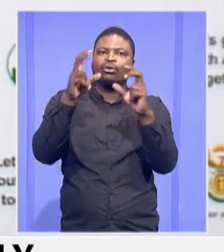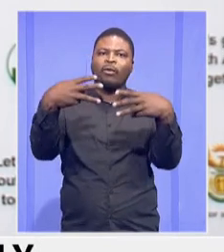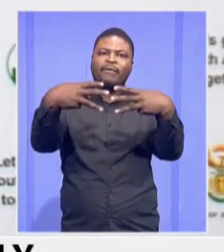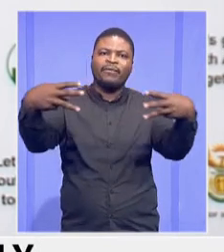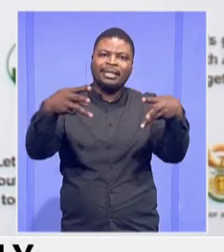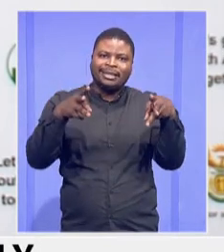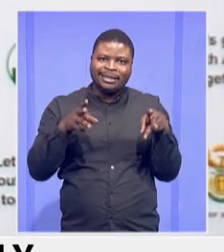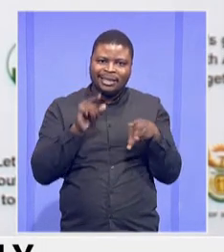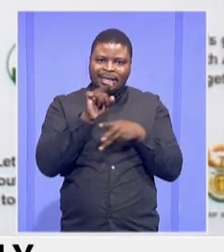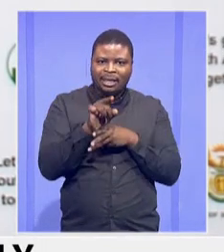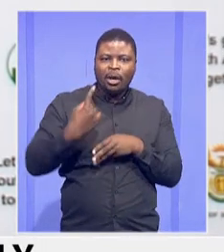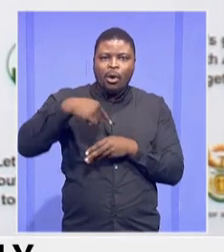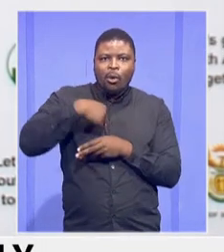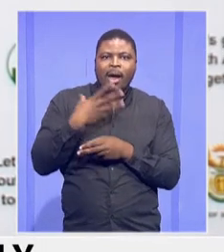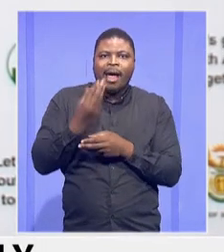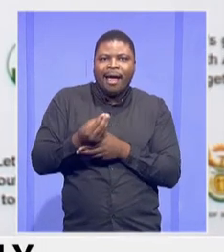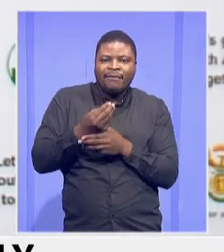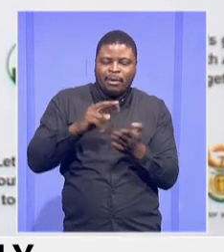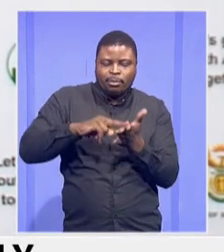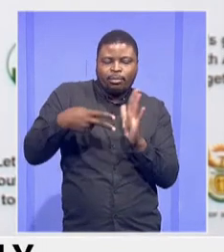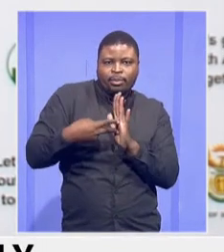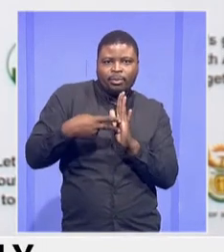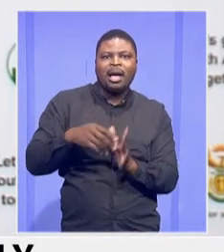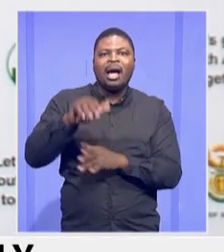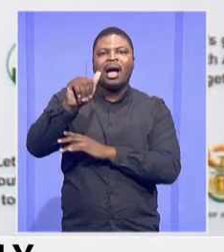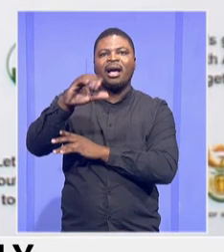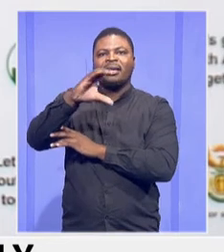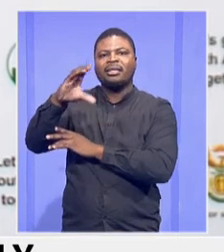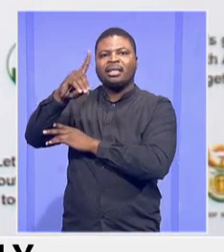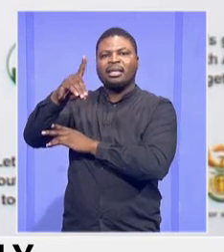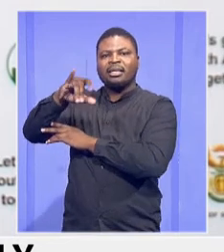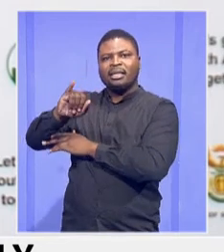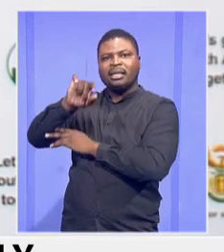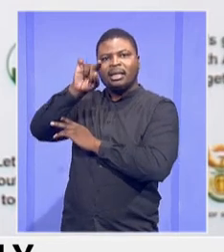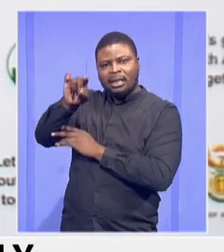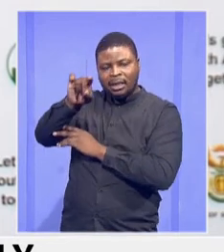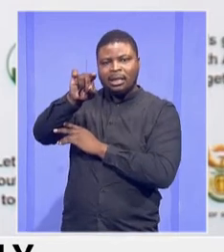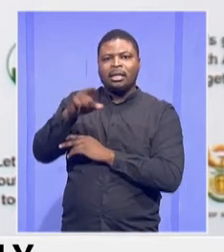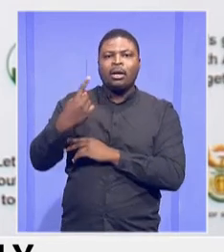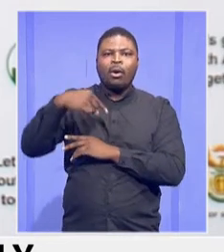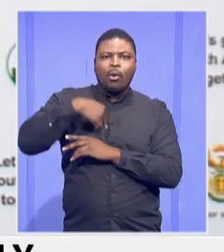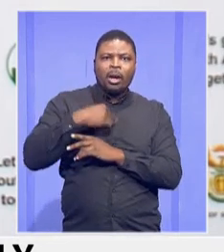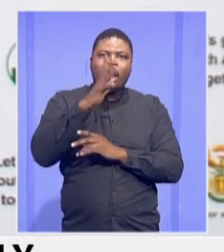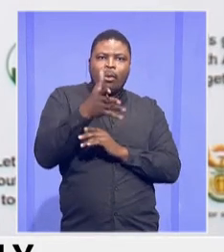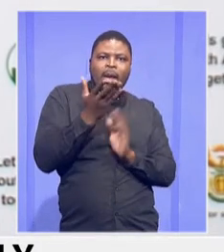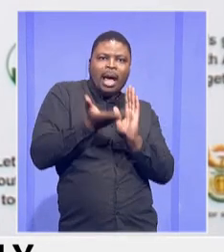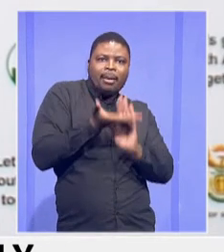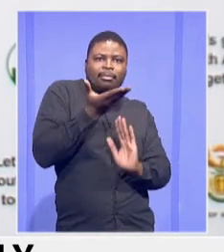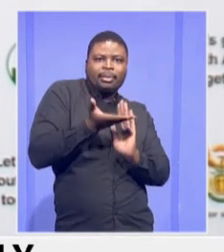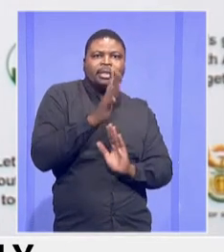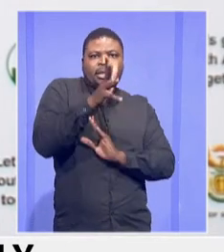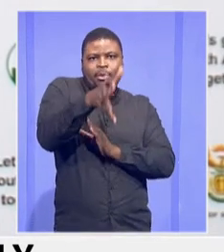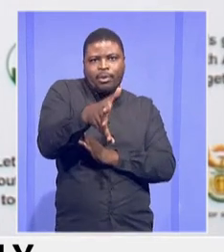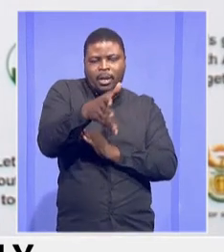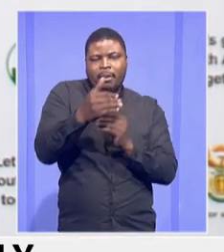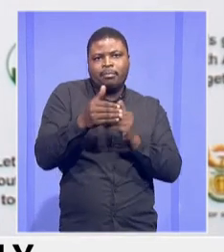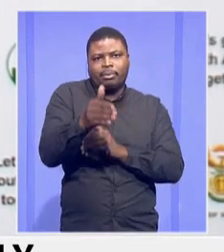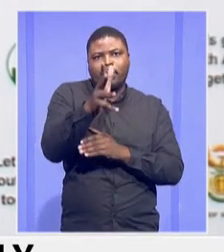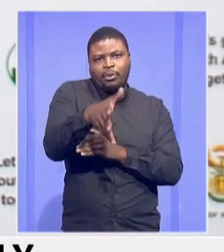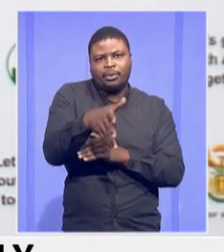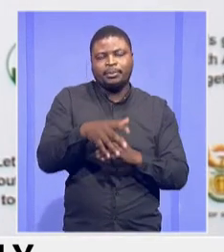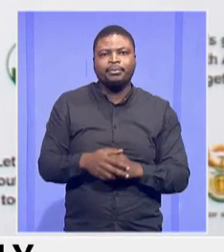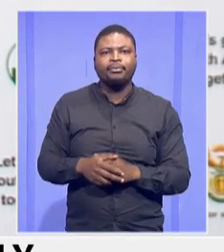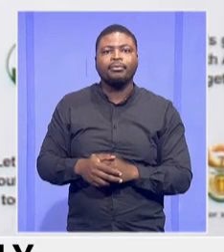plan, progress in a city, in appropriate structure, and we give an update on that. But I had a meeting